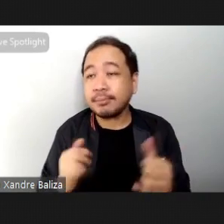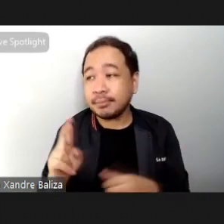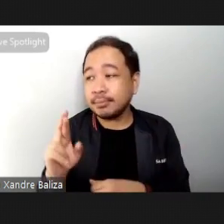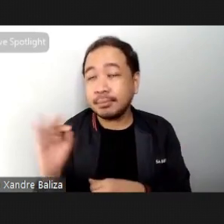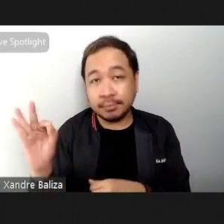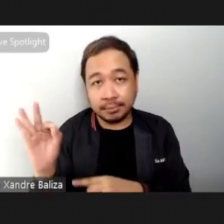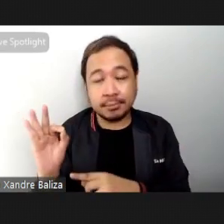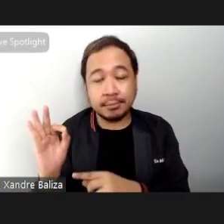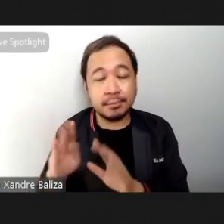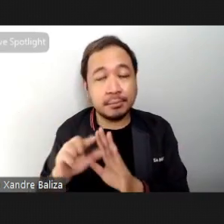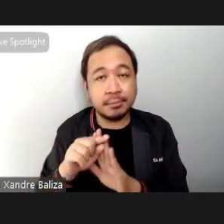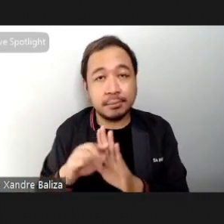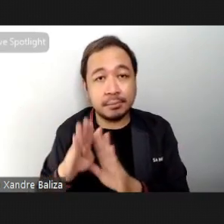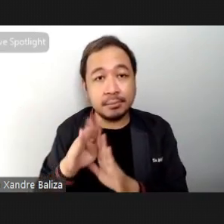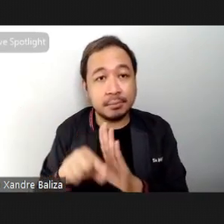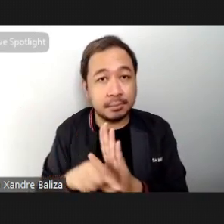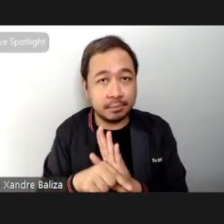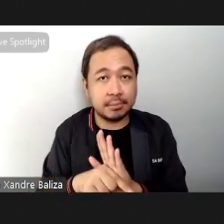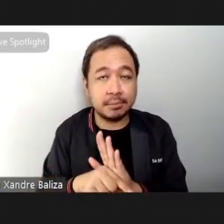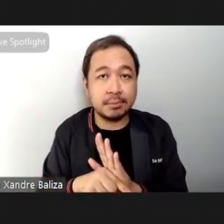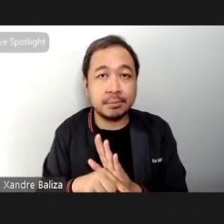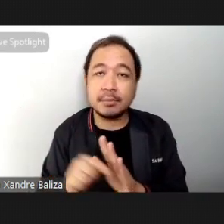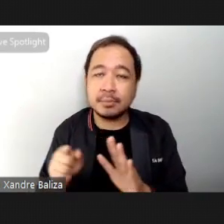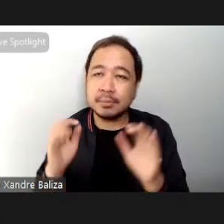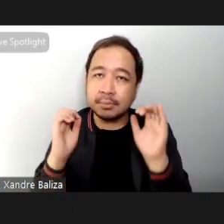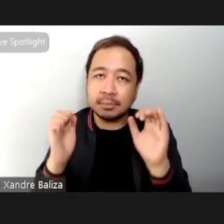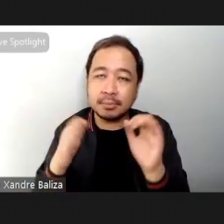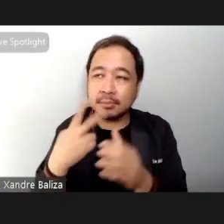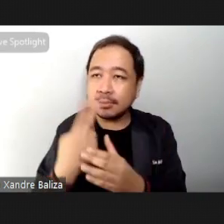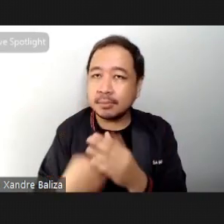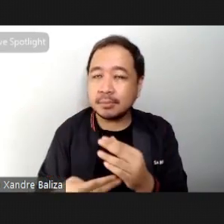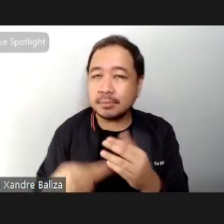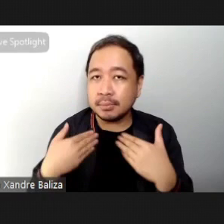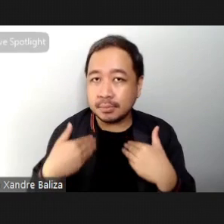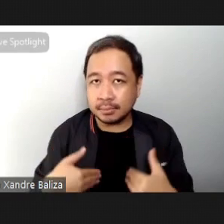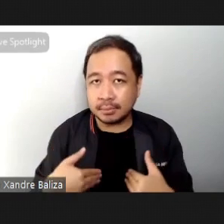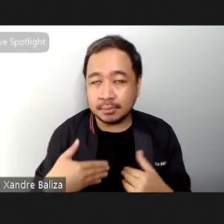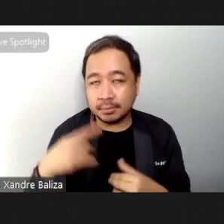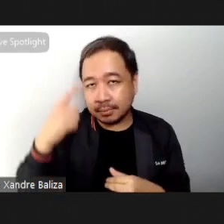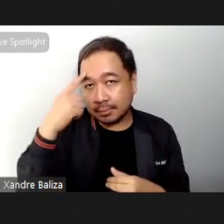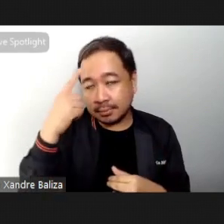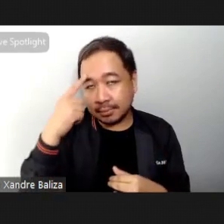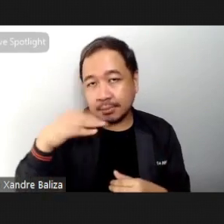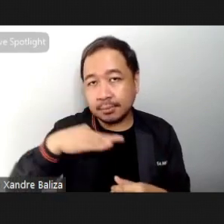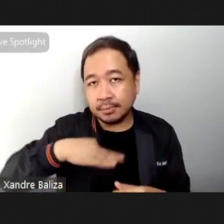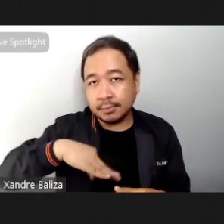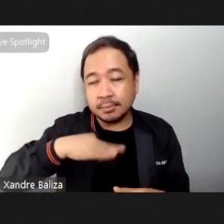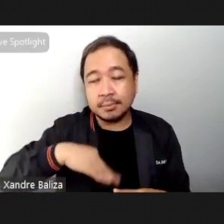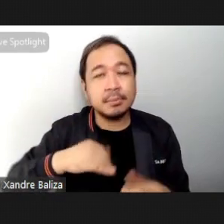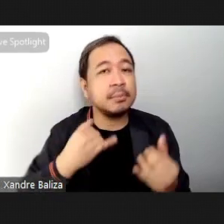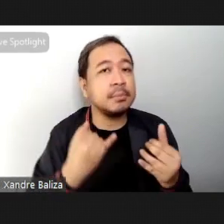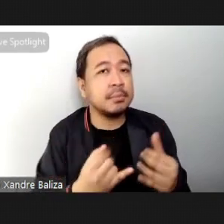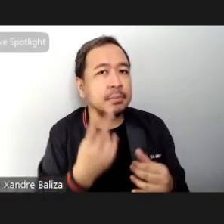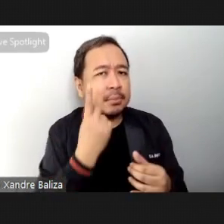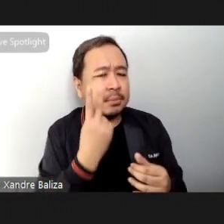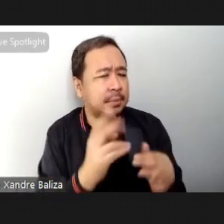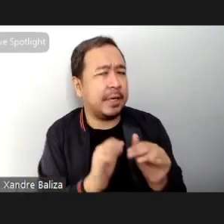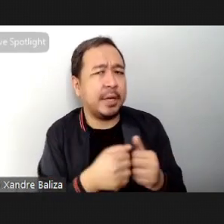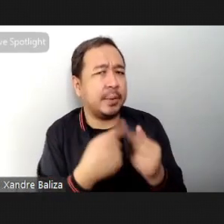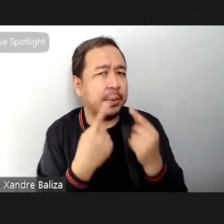flow as an exercise tool that has both physical and mental benefits you can clearly see now how it's effective